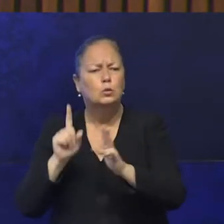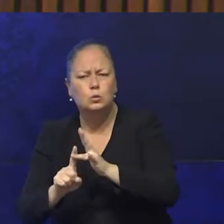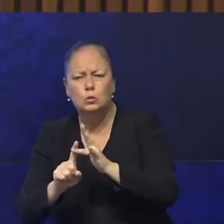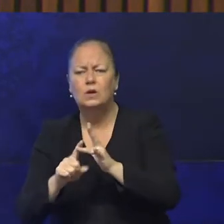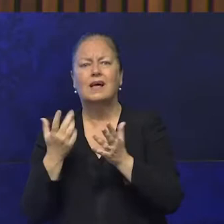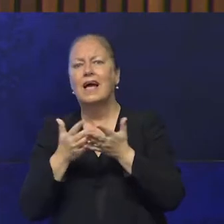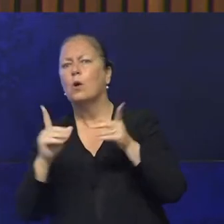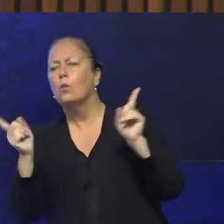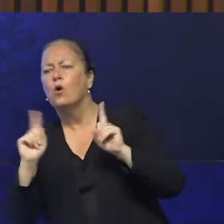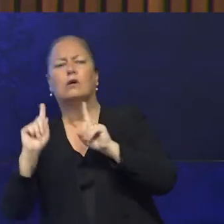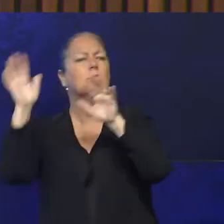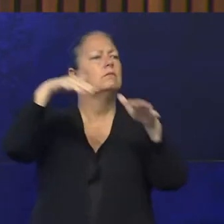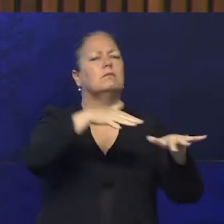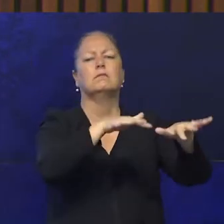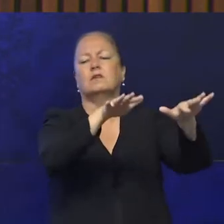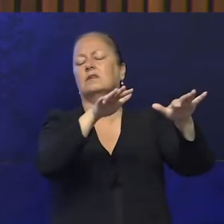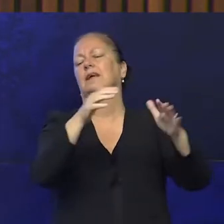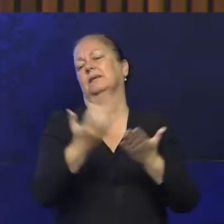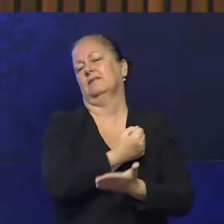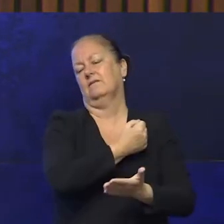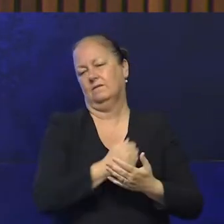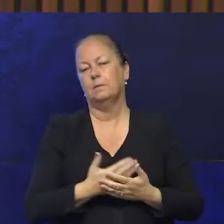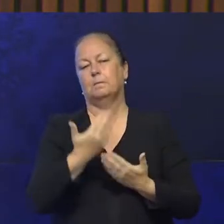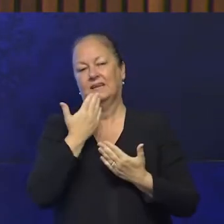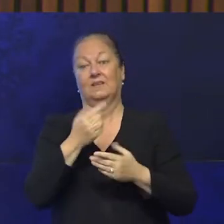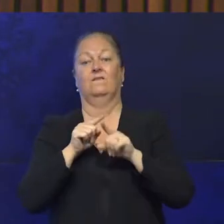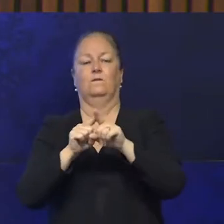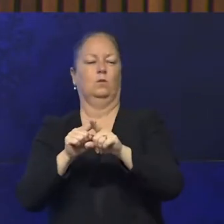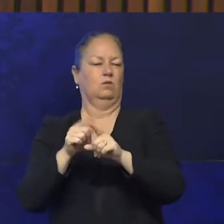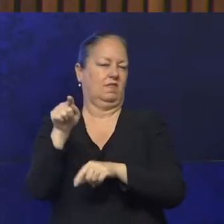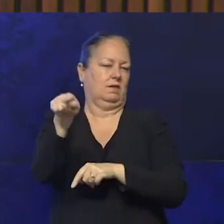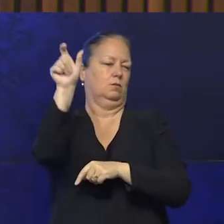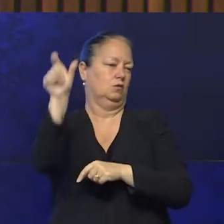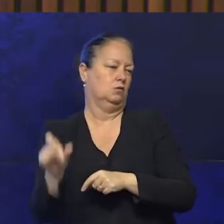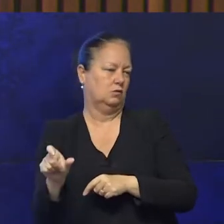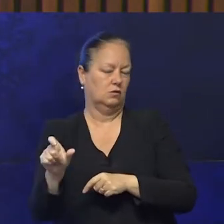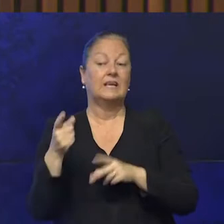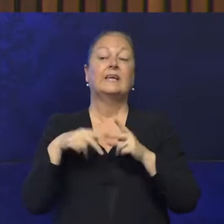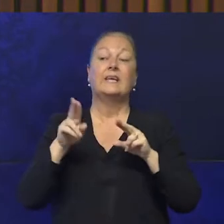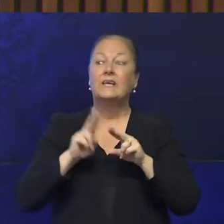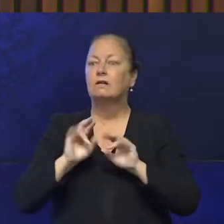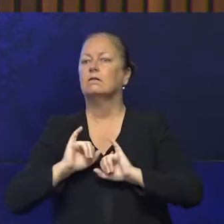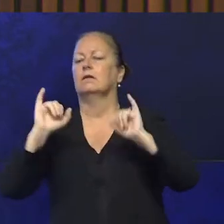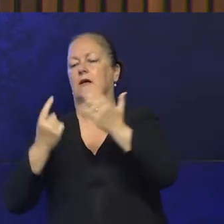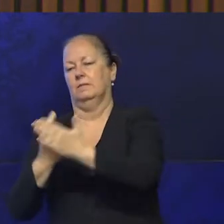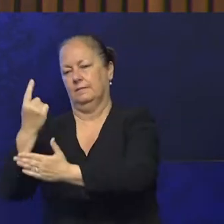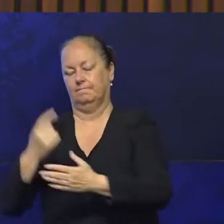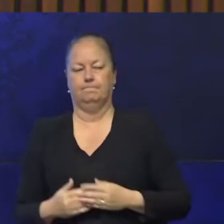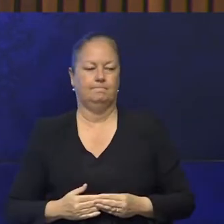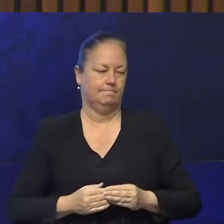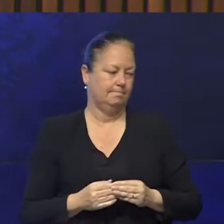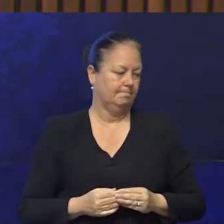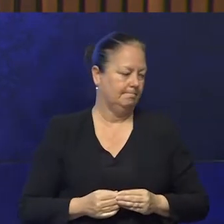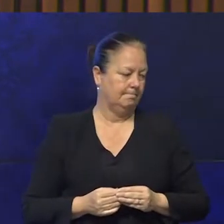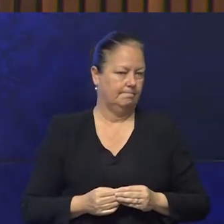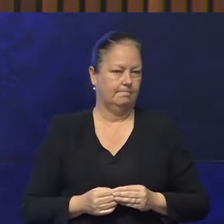how to exit the building safely. Please follow those instructions at all times in the event of an emergency. For those